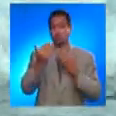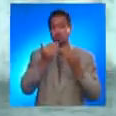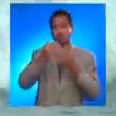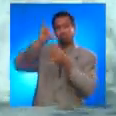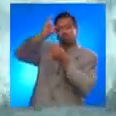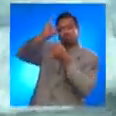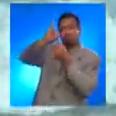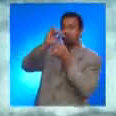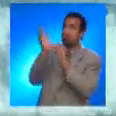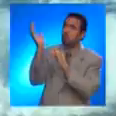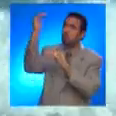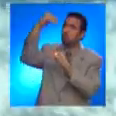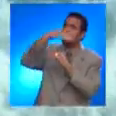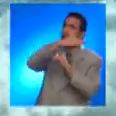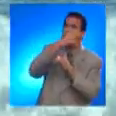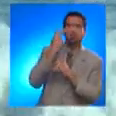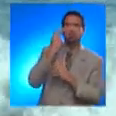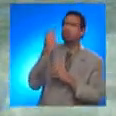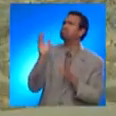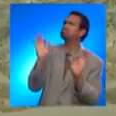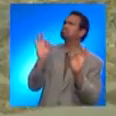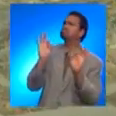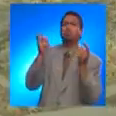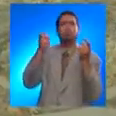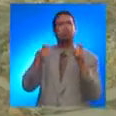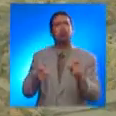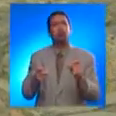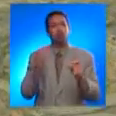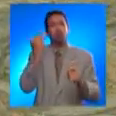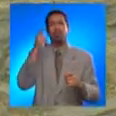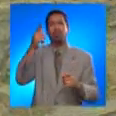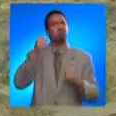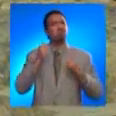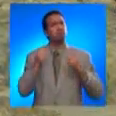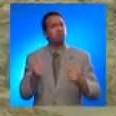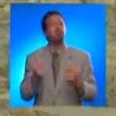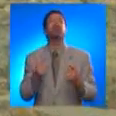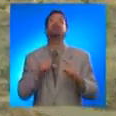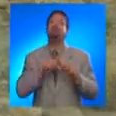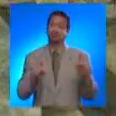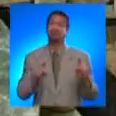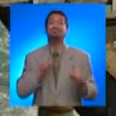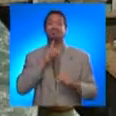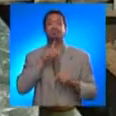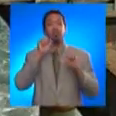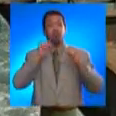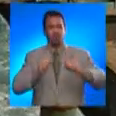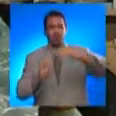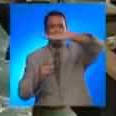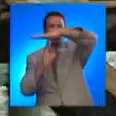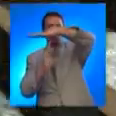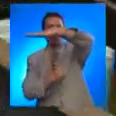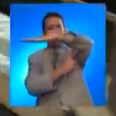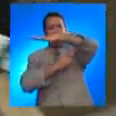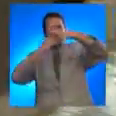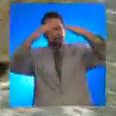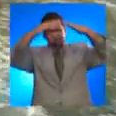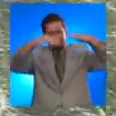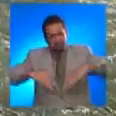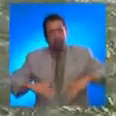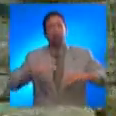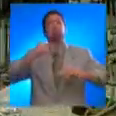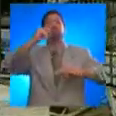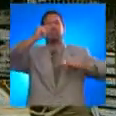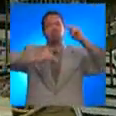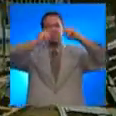Because of its often small height, one may see a tsunami as non-threatening, but it is capable of dragging or destroying